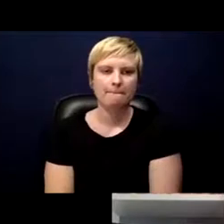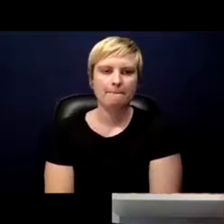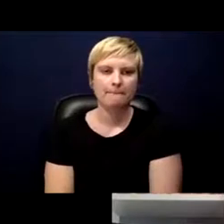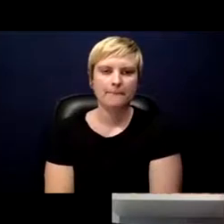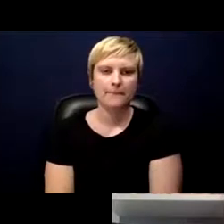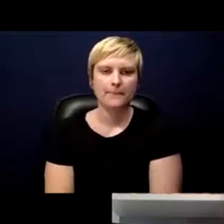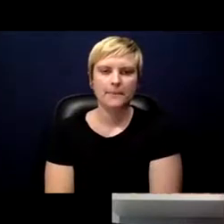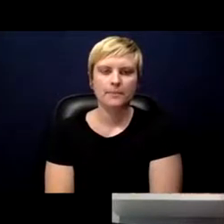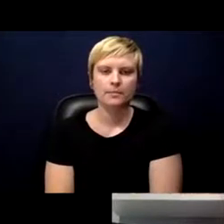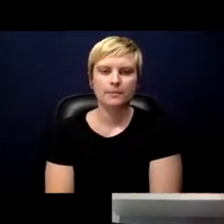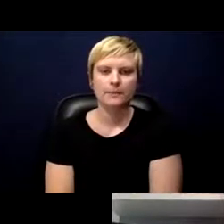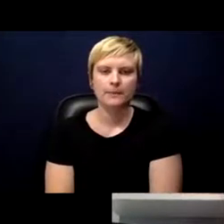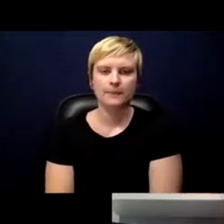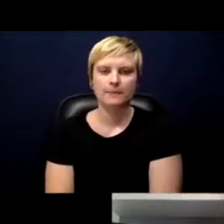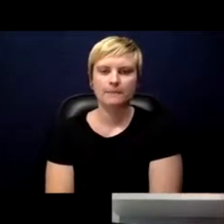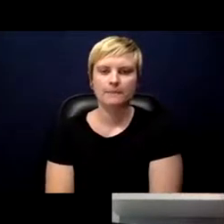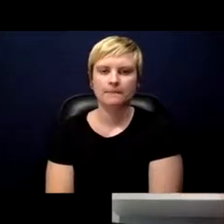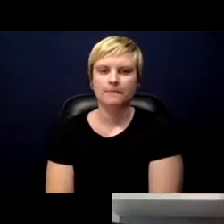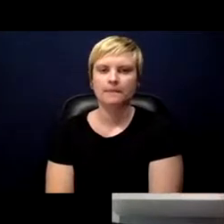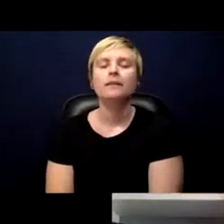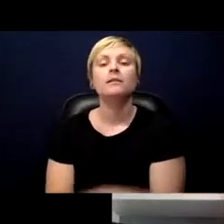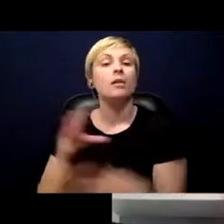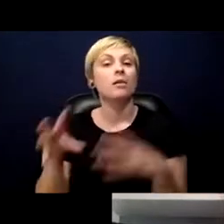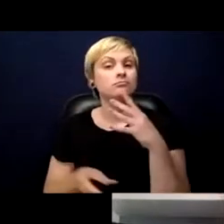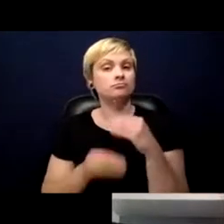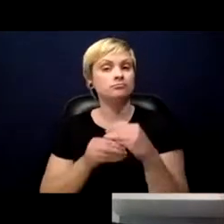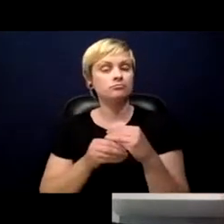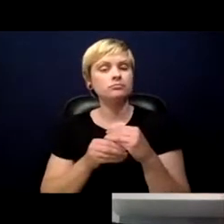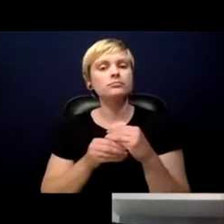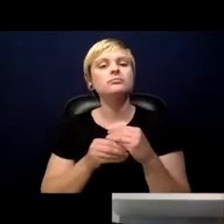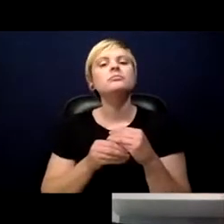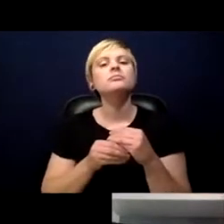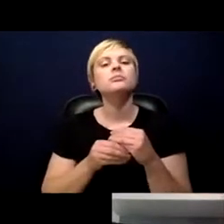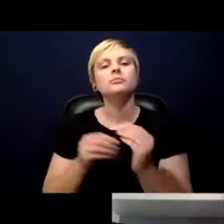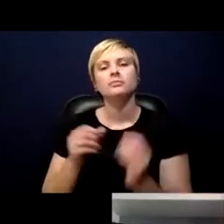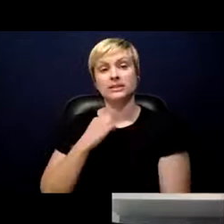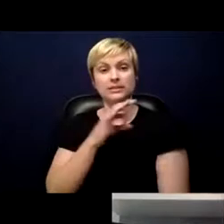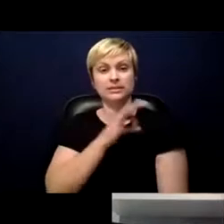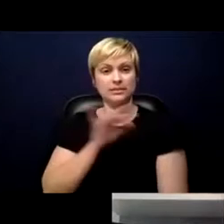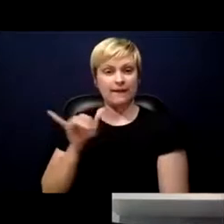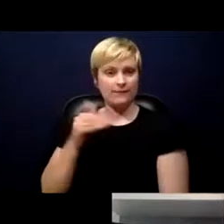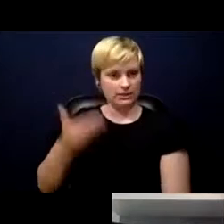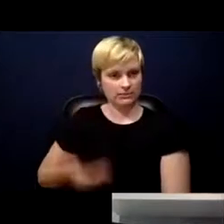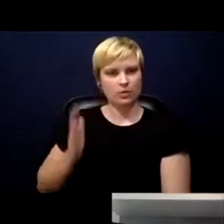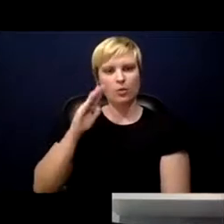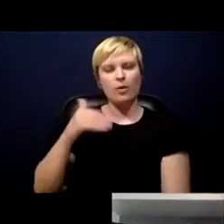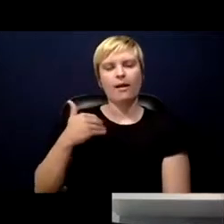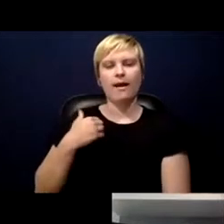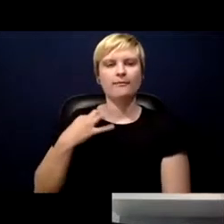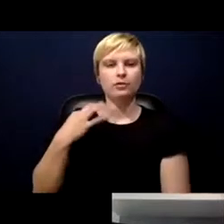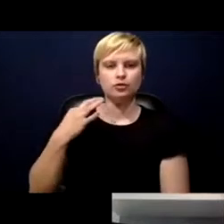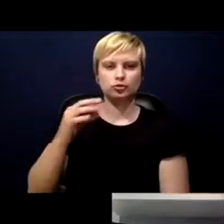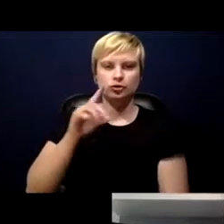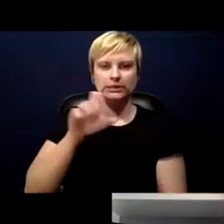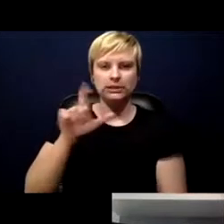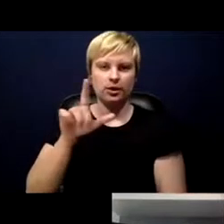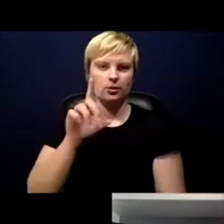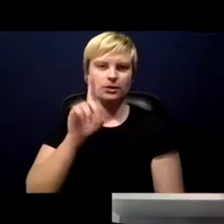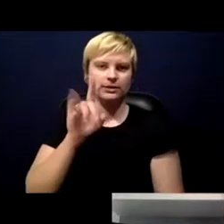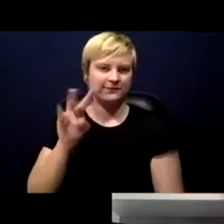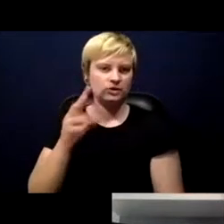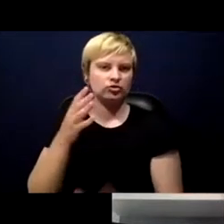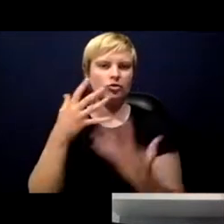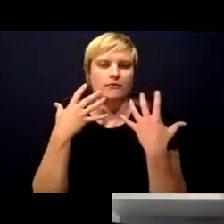Edie And in addition, a staff like me will be wearing a Delaware Division of Public Health